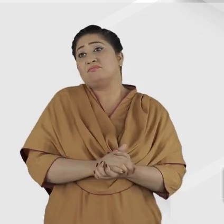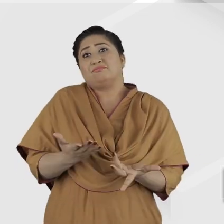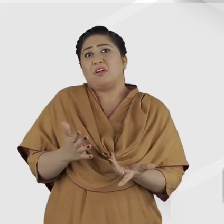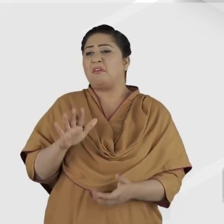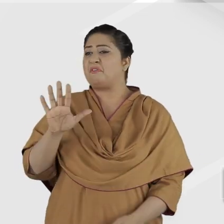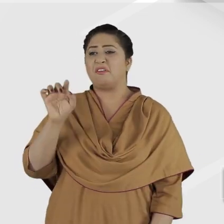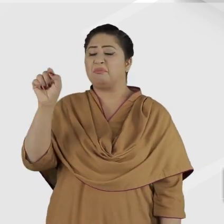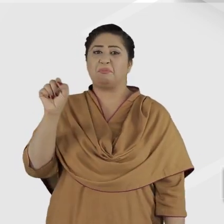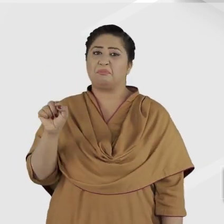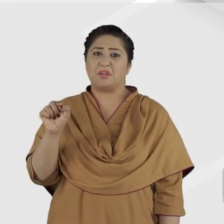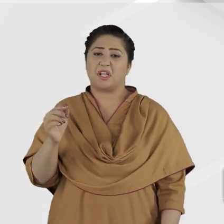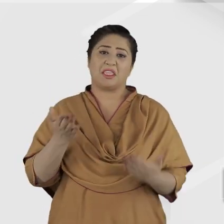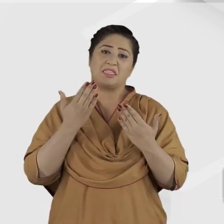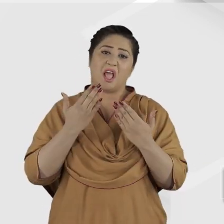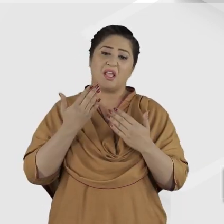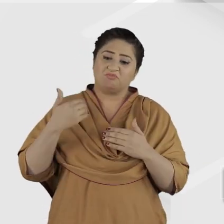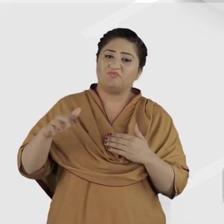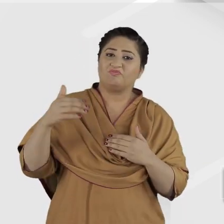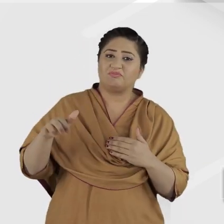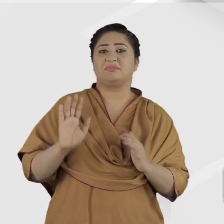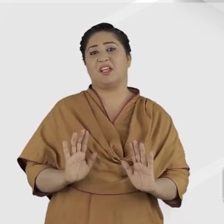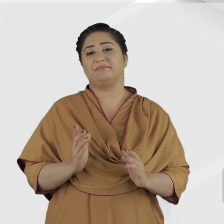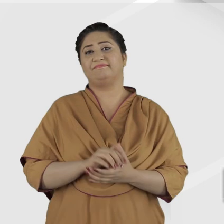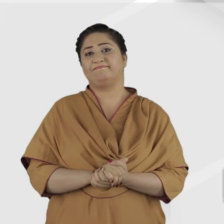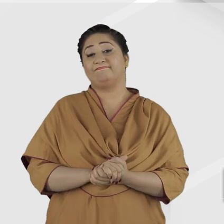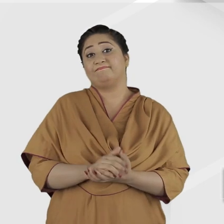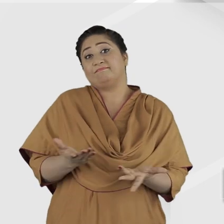yet less than 5% have access to education.